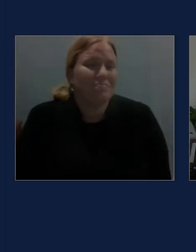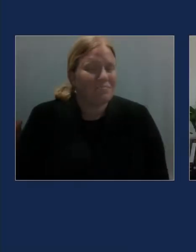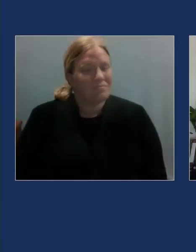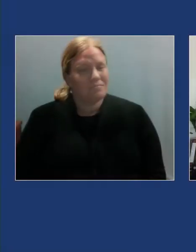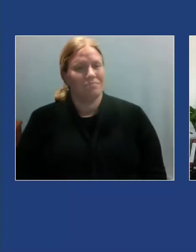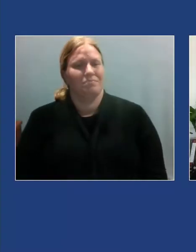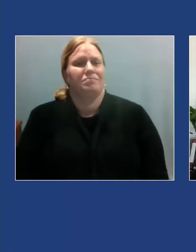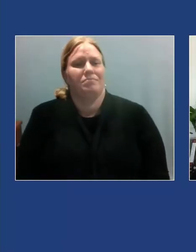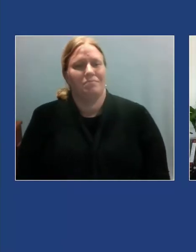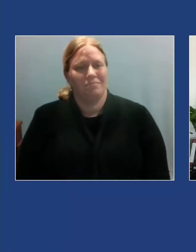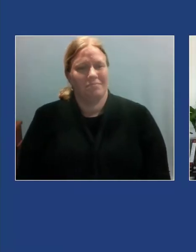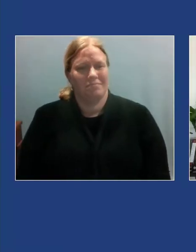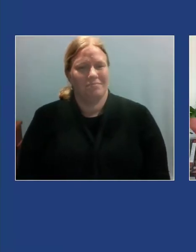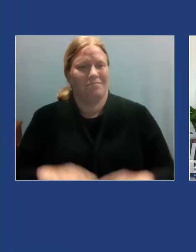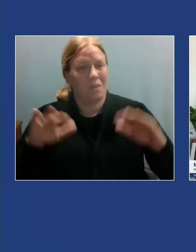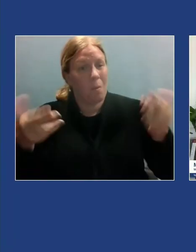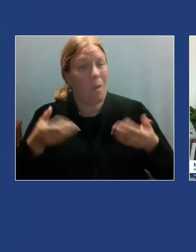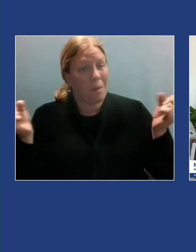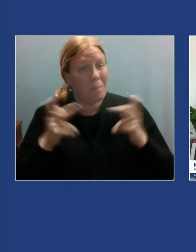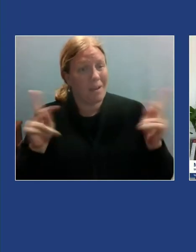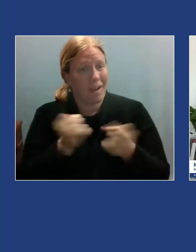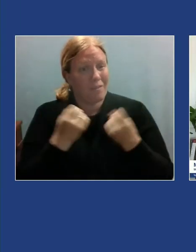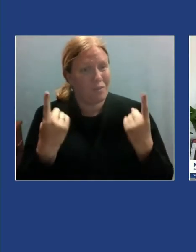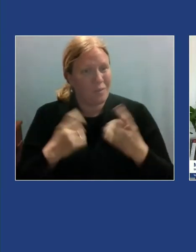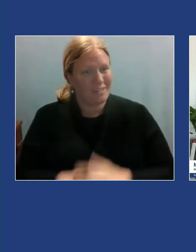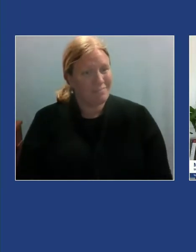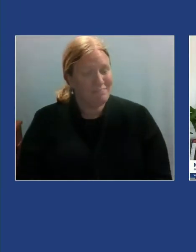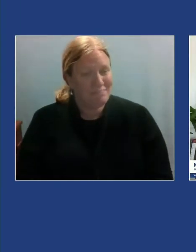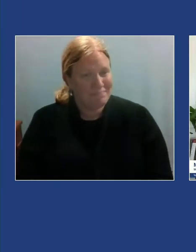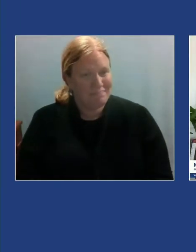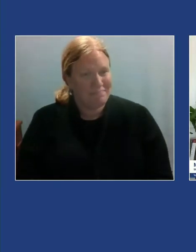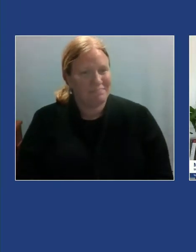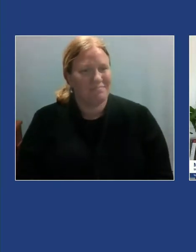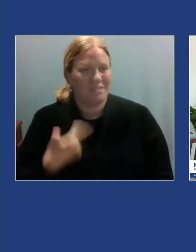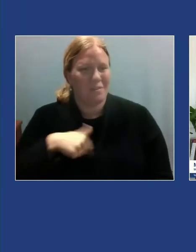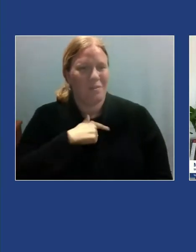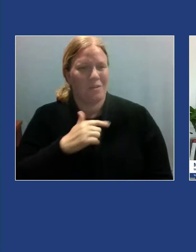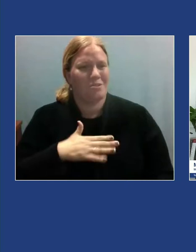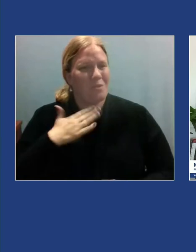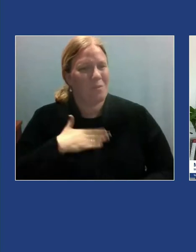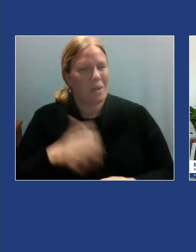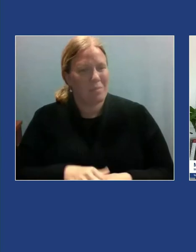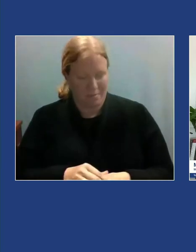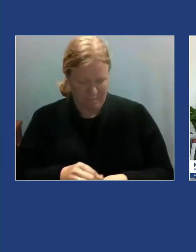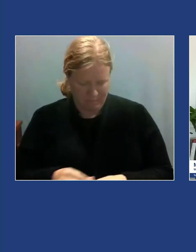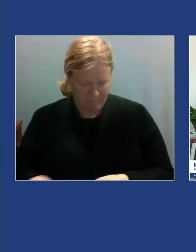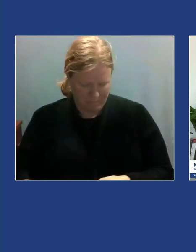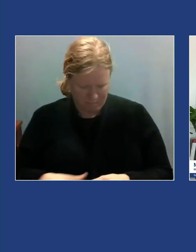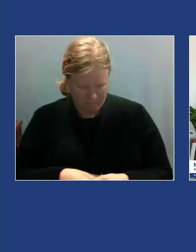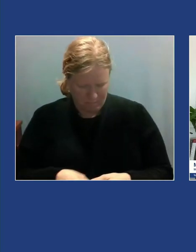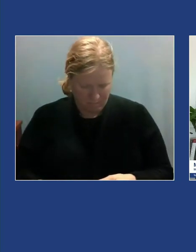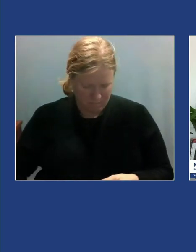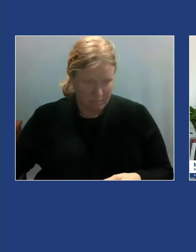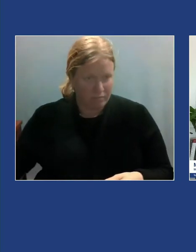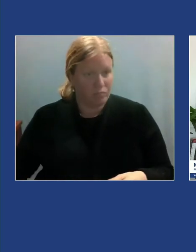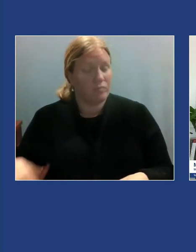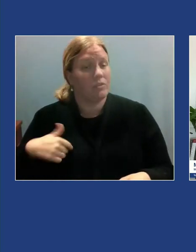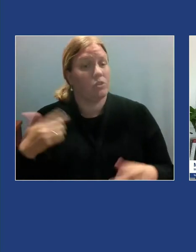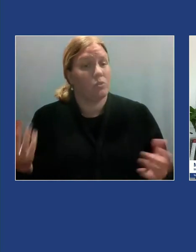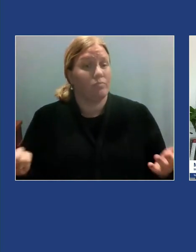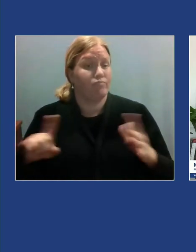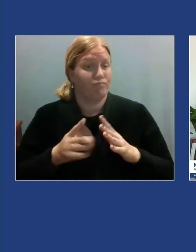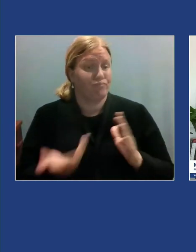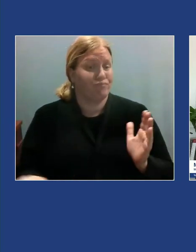Welcome back, everybody. We are so happy to be resuming our conference this afternoon.